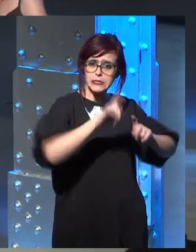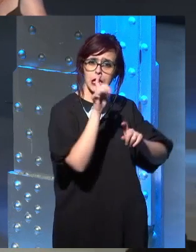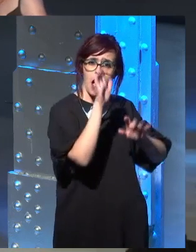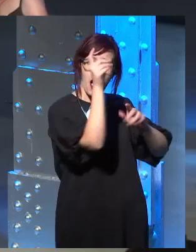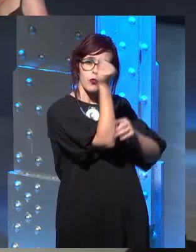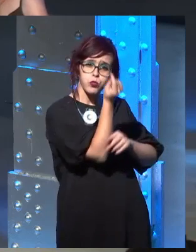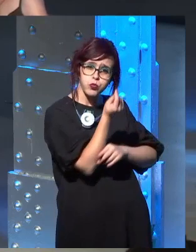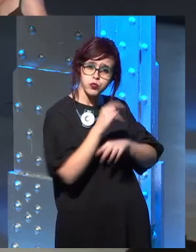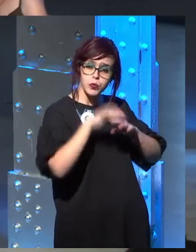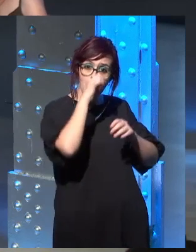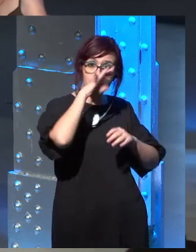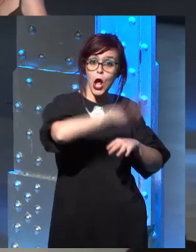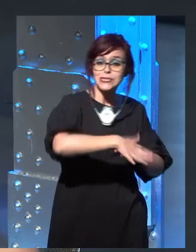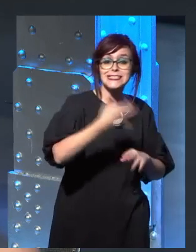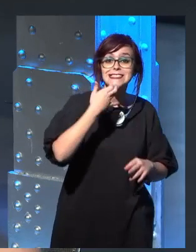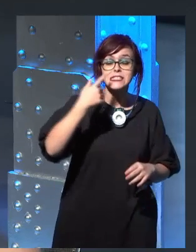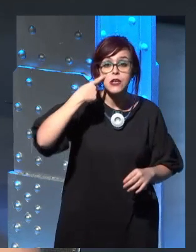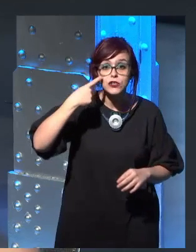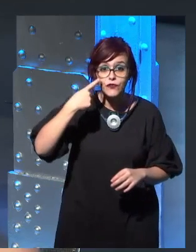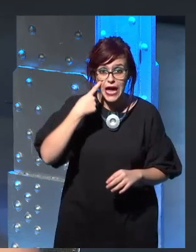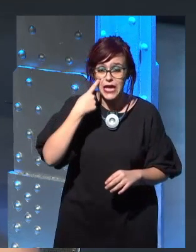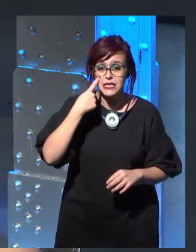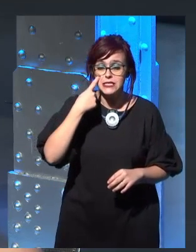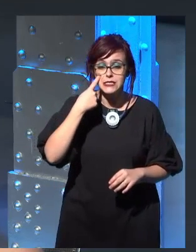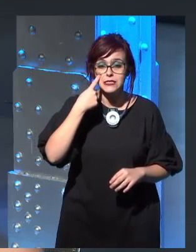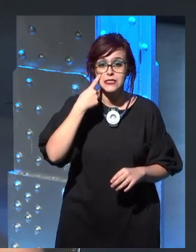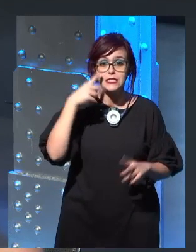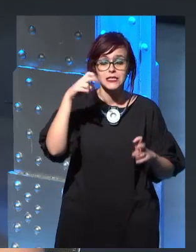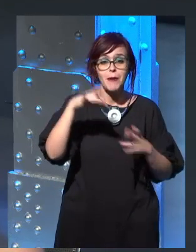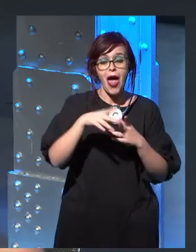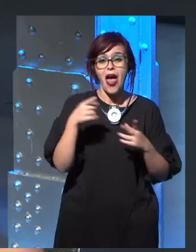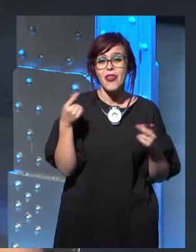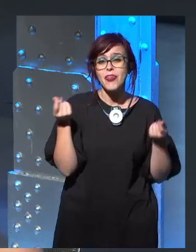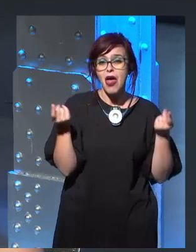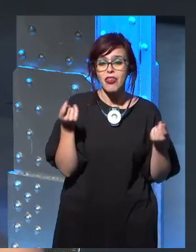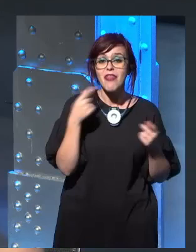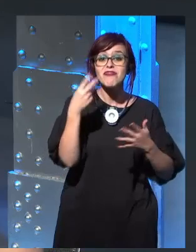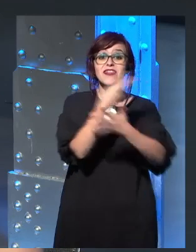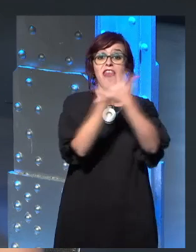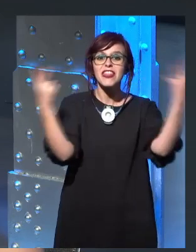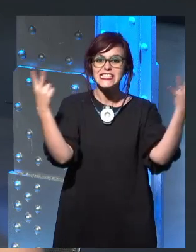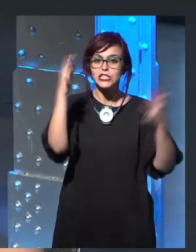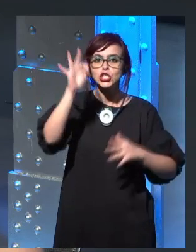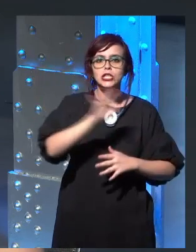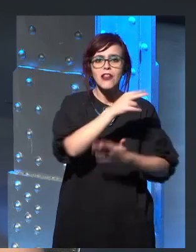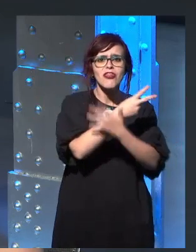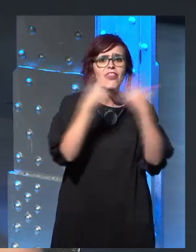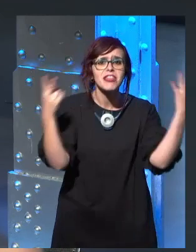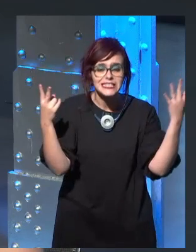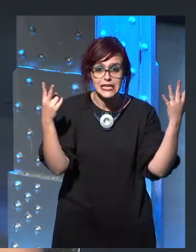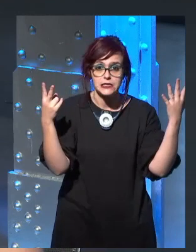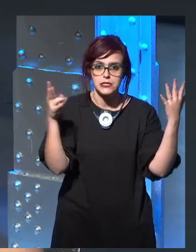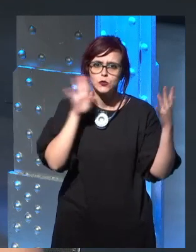a total of 17 dragons, I think, um, across the dance. Um, that's a lot of them. Um, that could get very expensive.